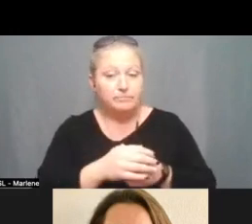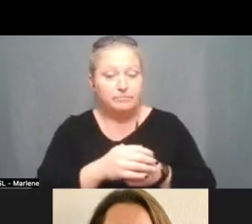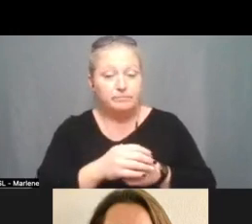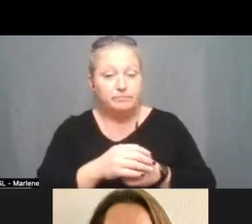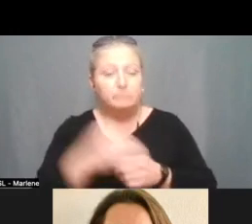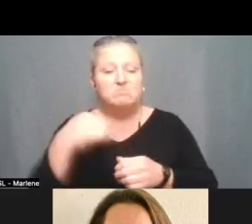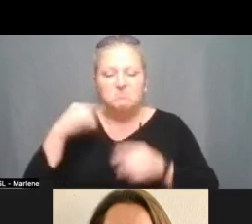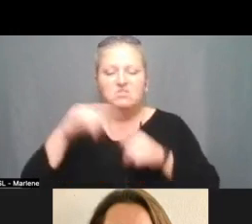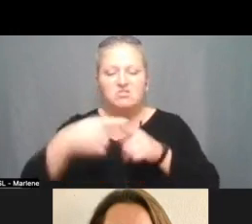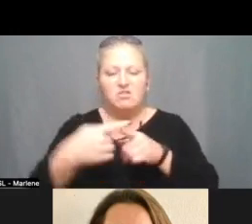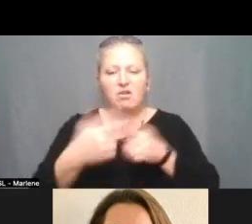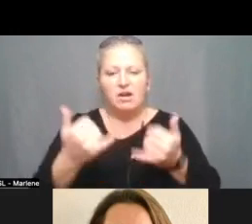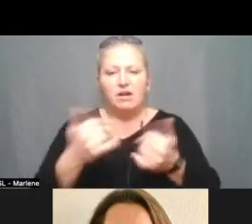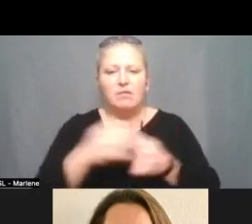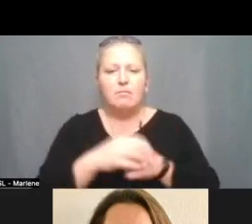off.